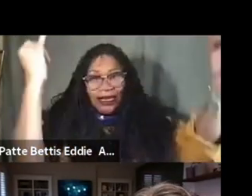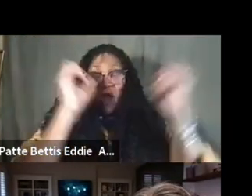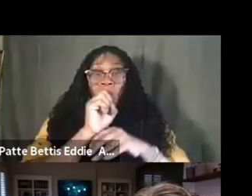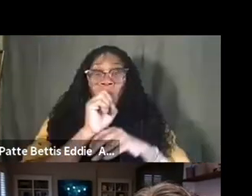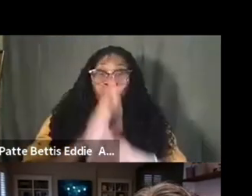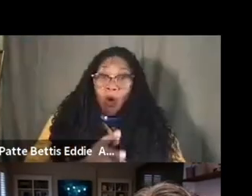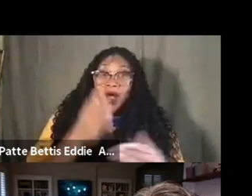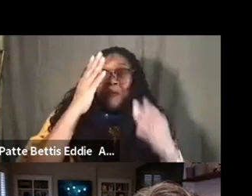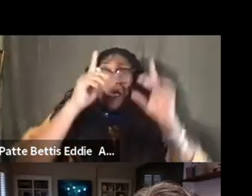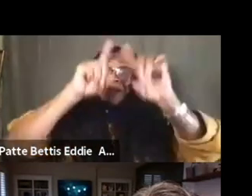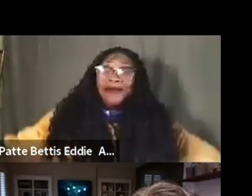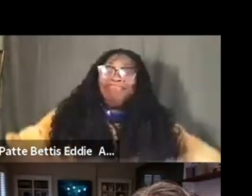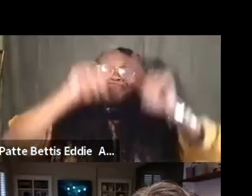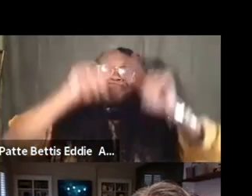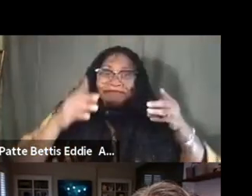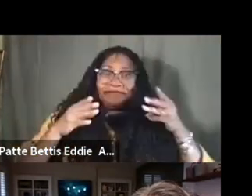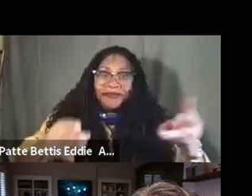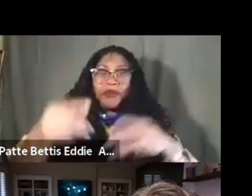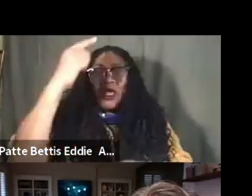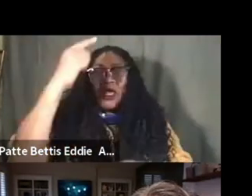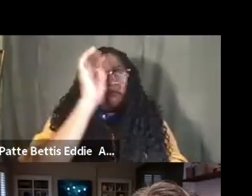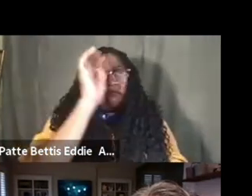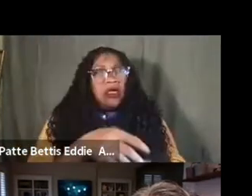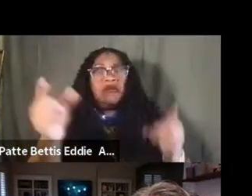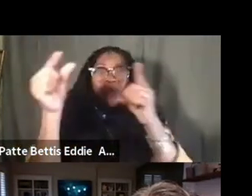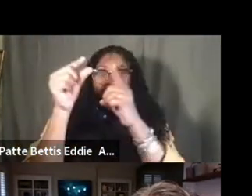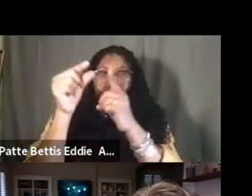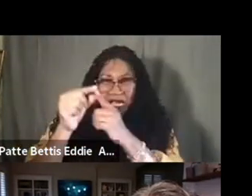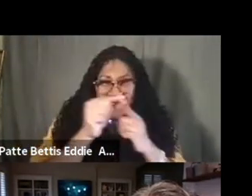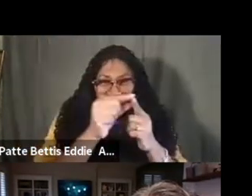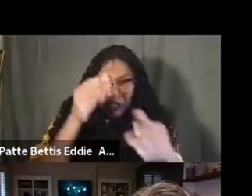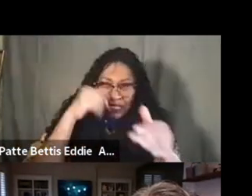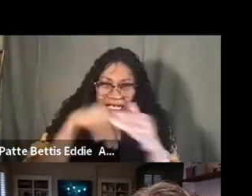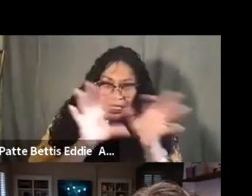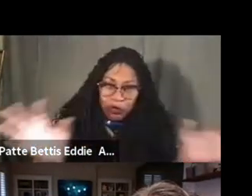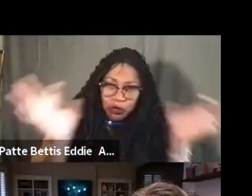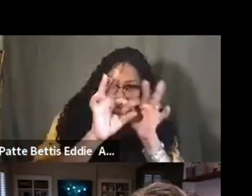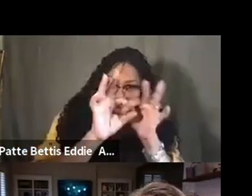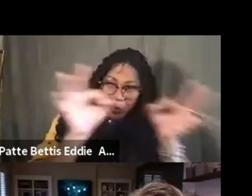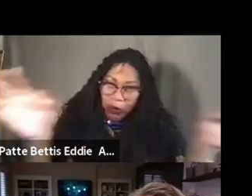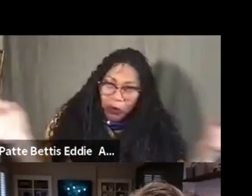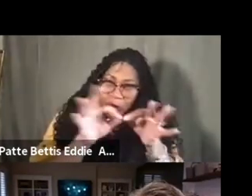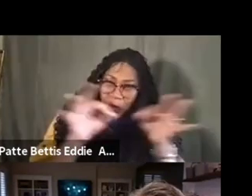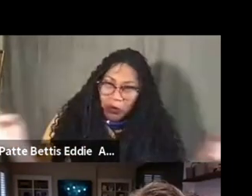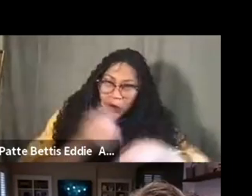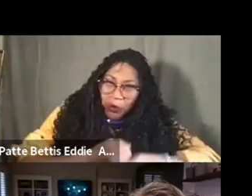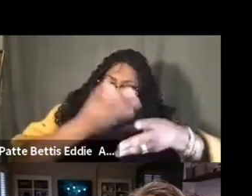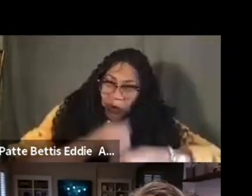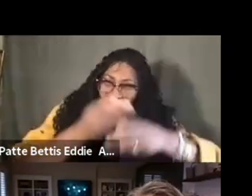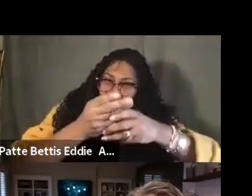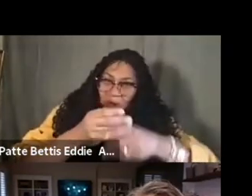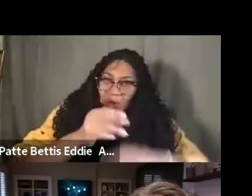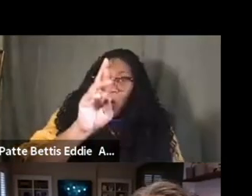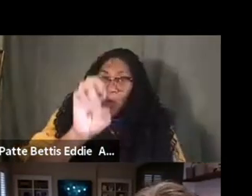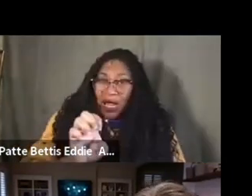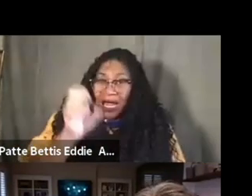utterly otherwise, I think in, in the ways that these words tend to enter the vernacular, even re-imagining somehow feels a little bit tight